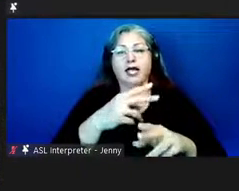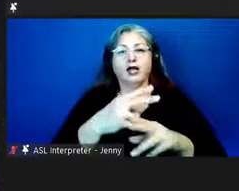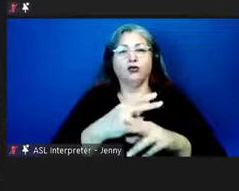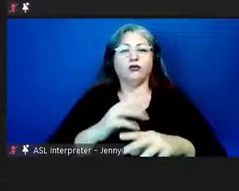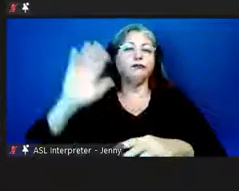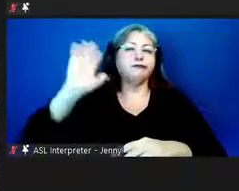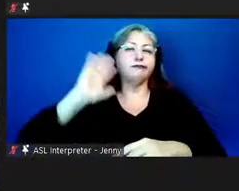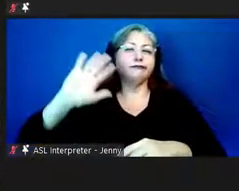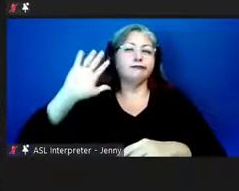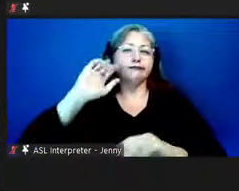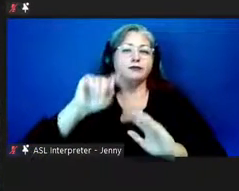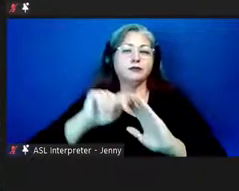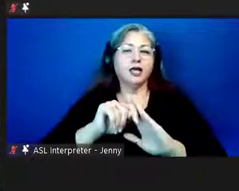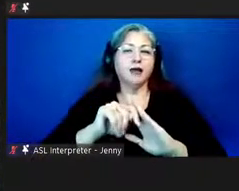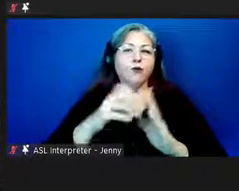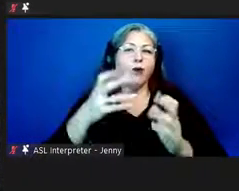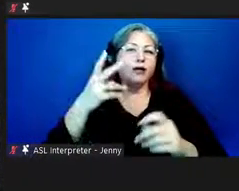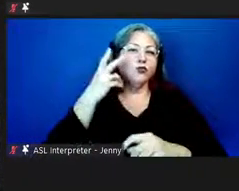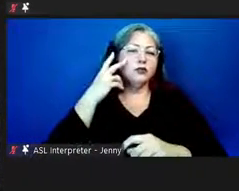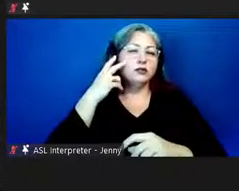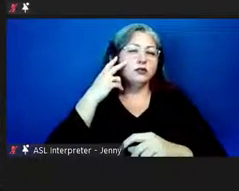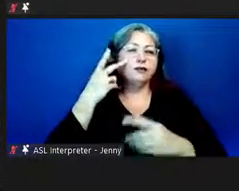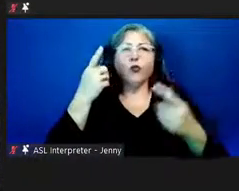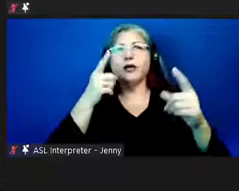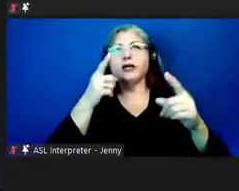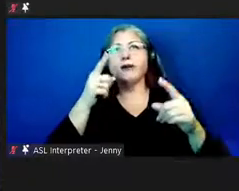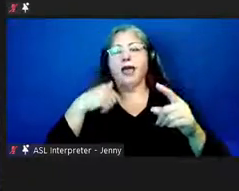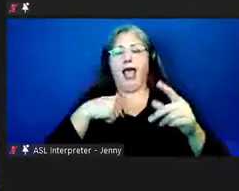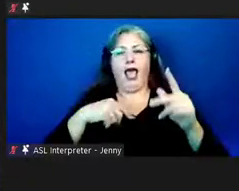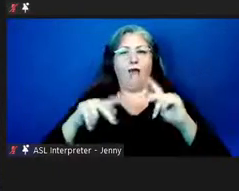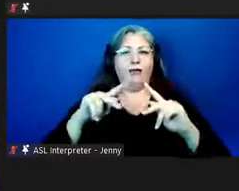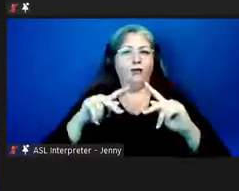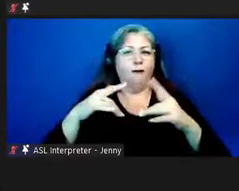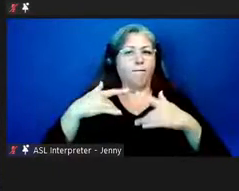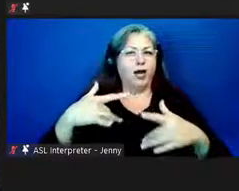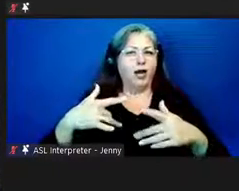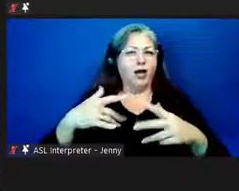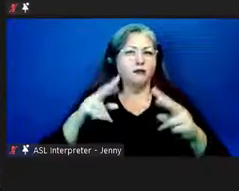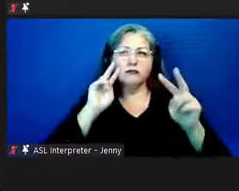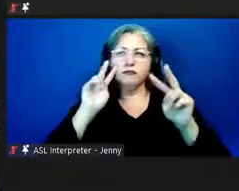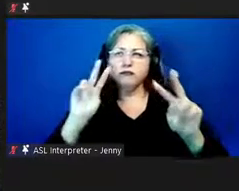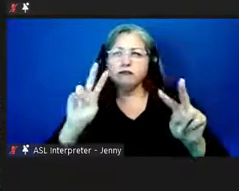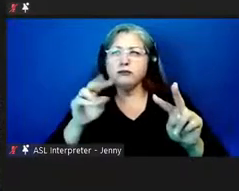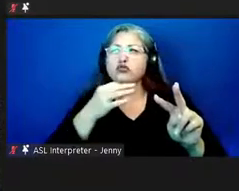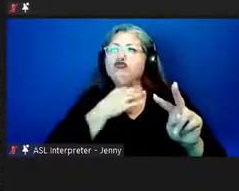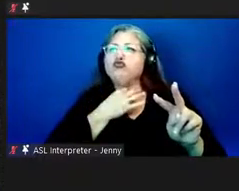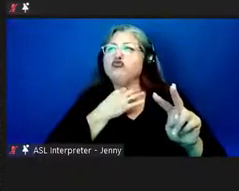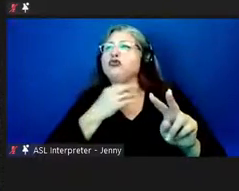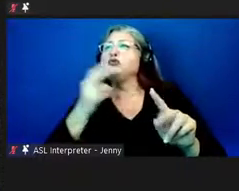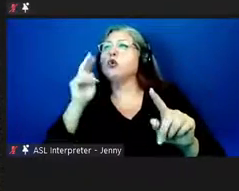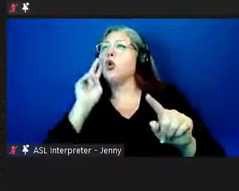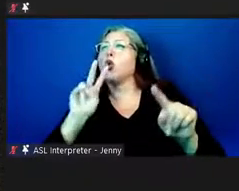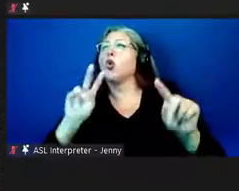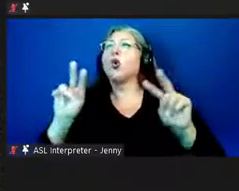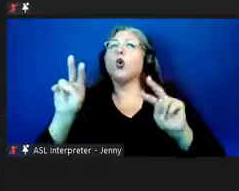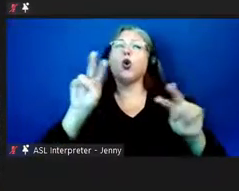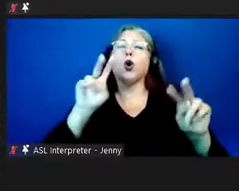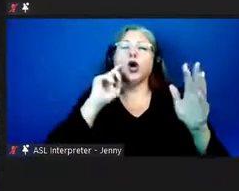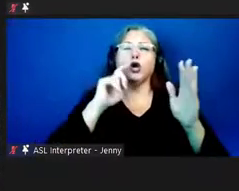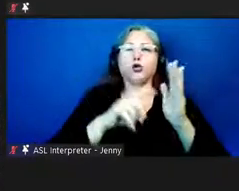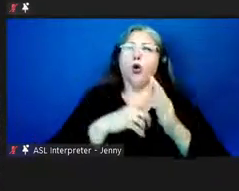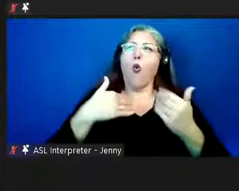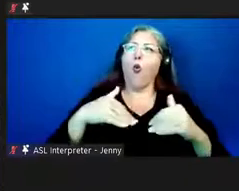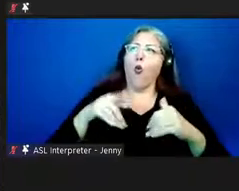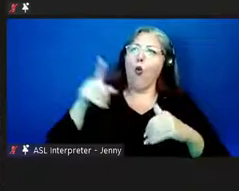times to see what was going on are people very observant very curious noticing the power